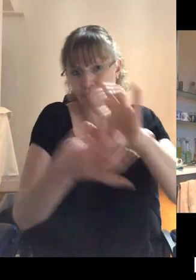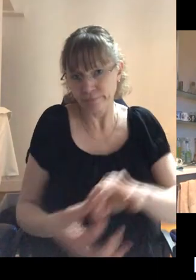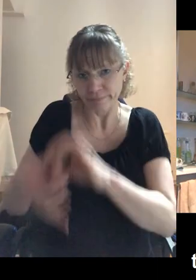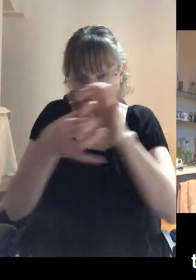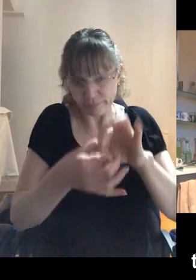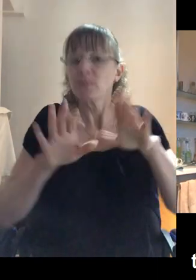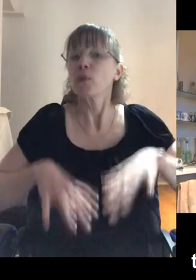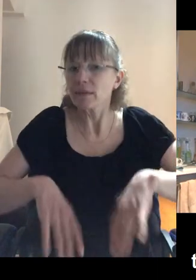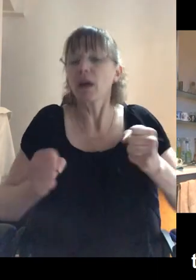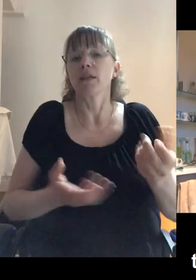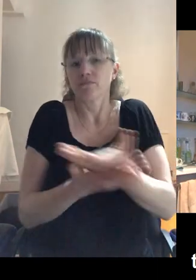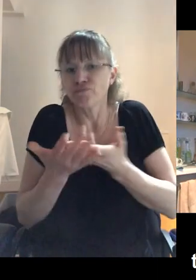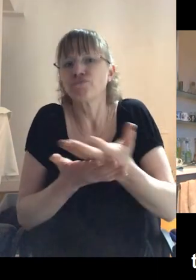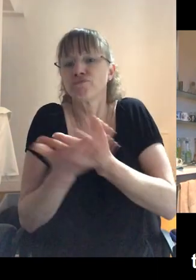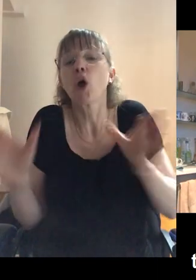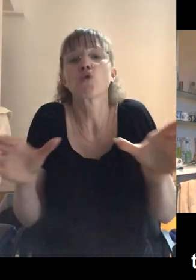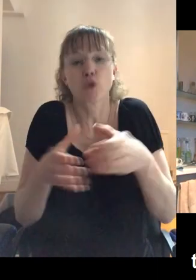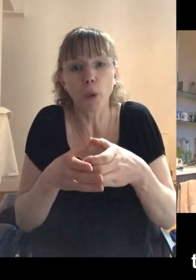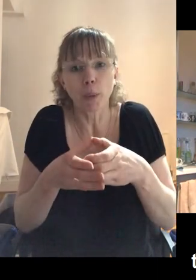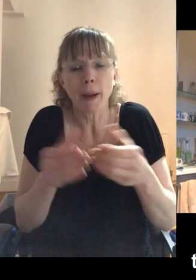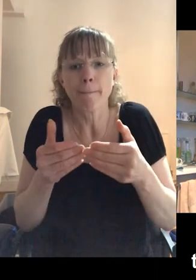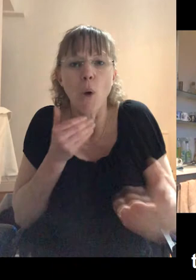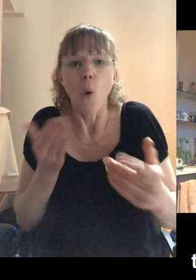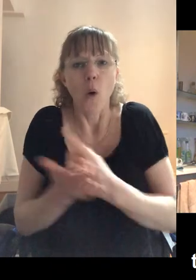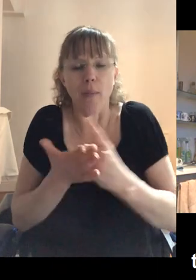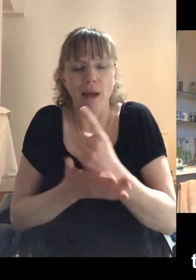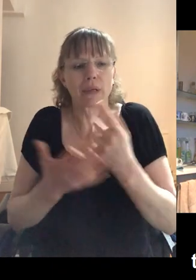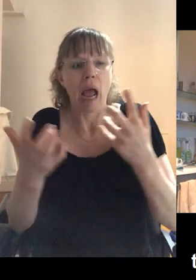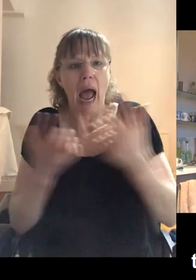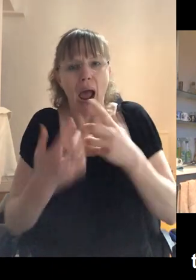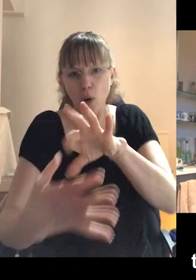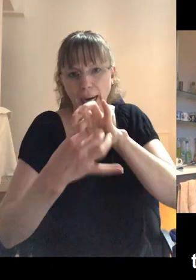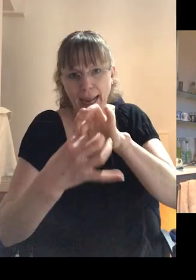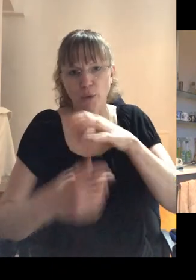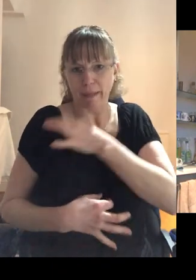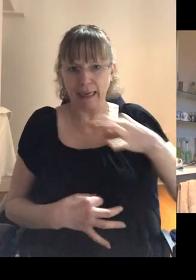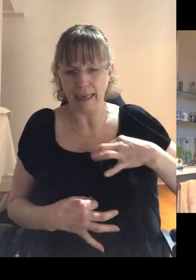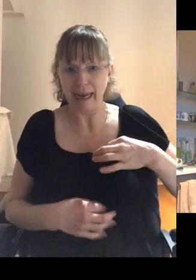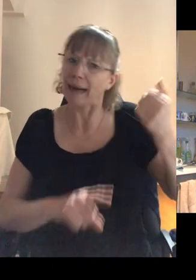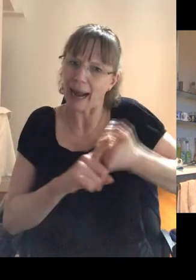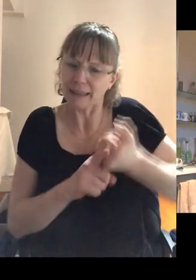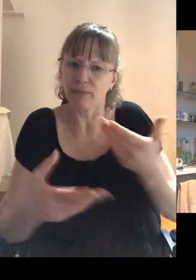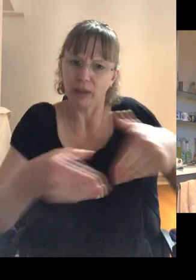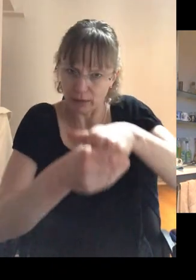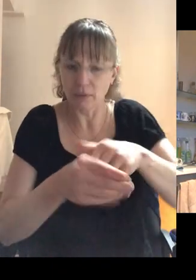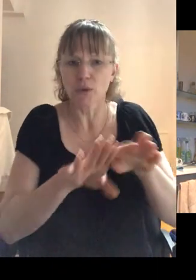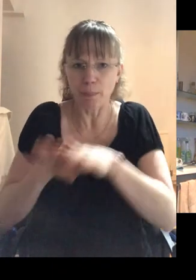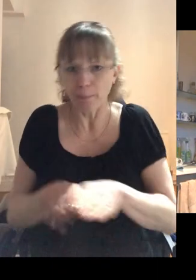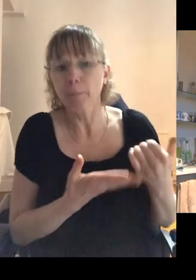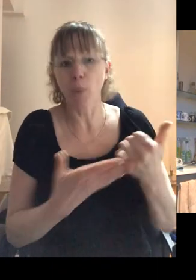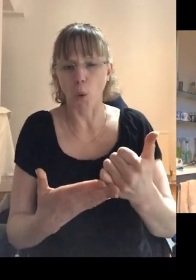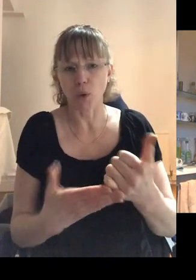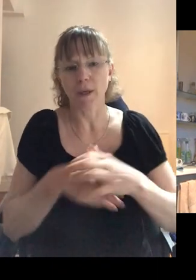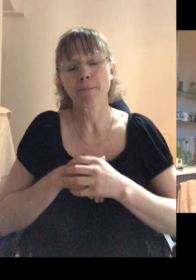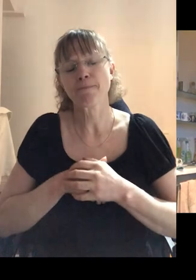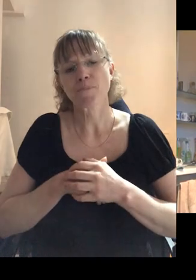and, and they started to have a group that was much more about what they could connect with the clinic and have some activism. Um, but obviously